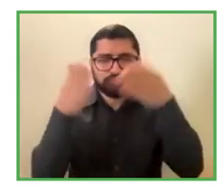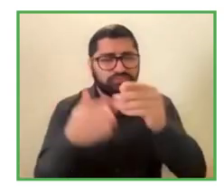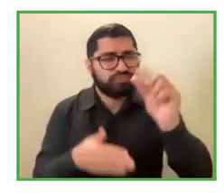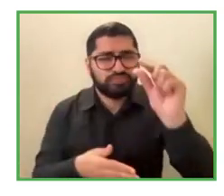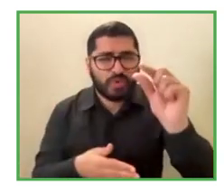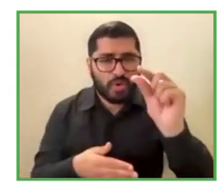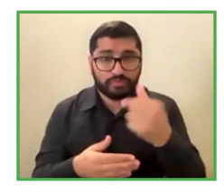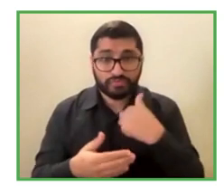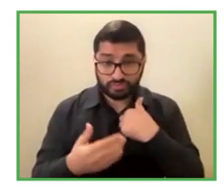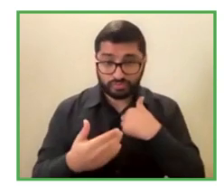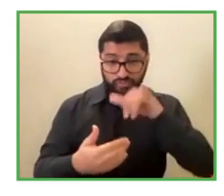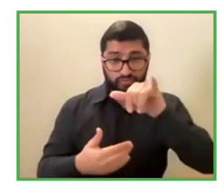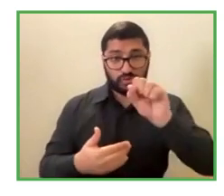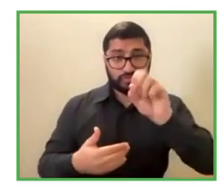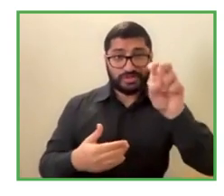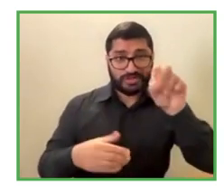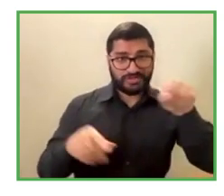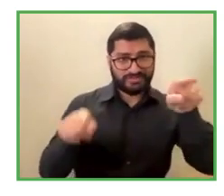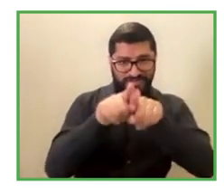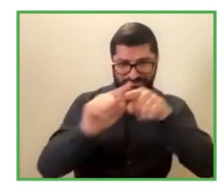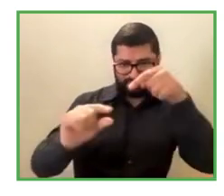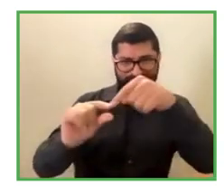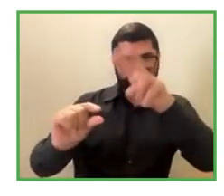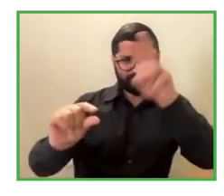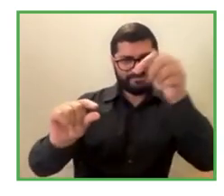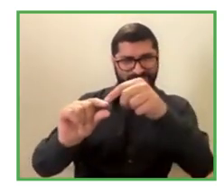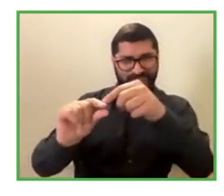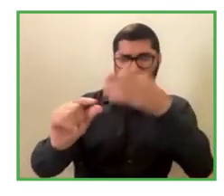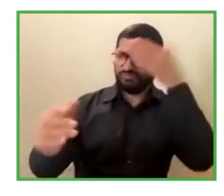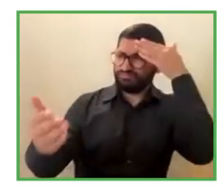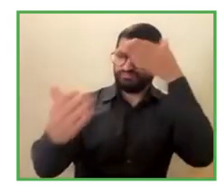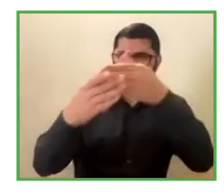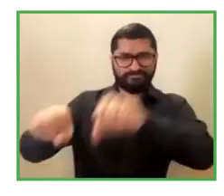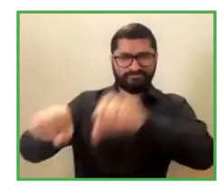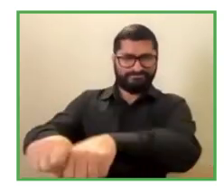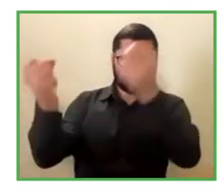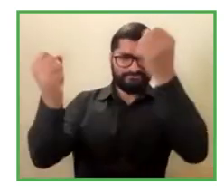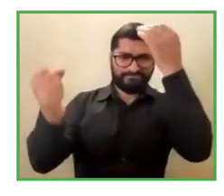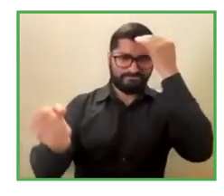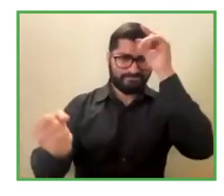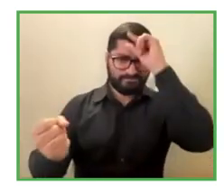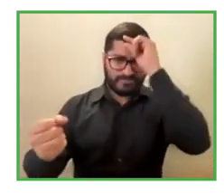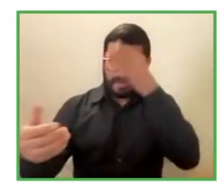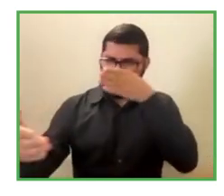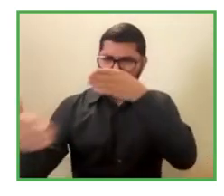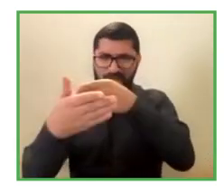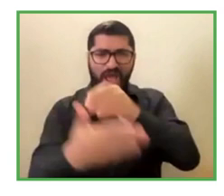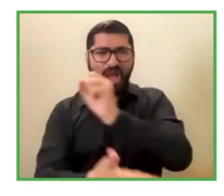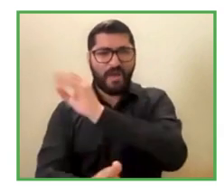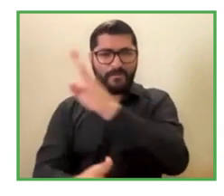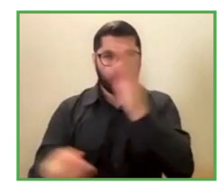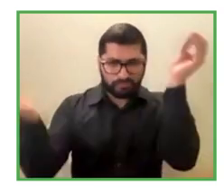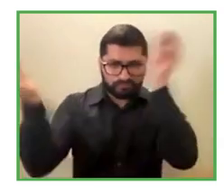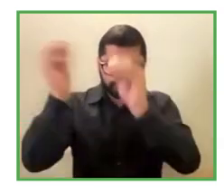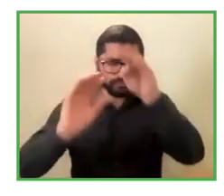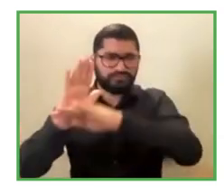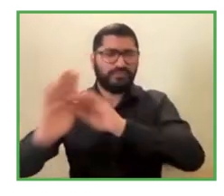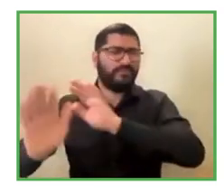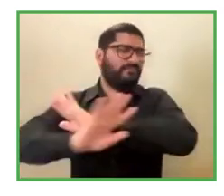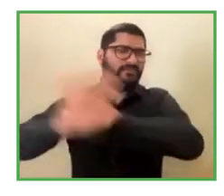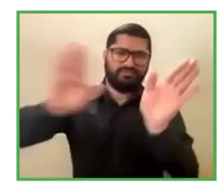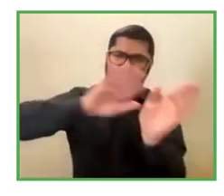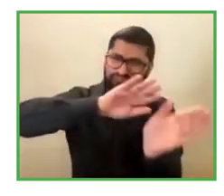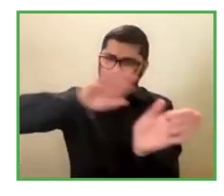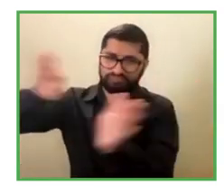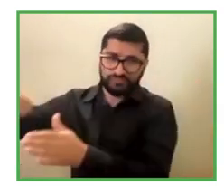said, removing biases, etc. Moreover, families